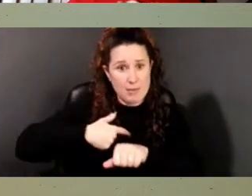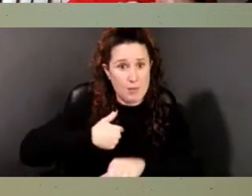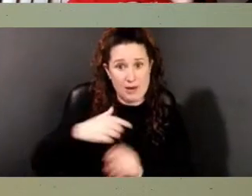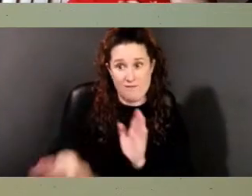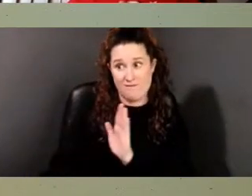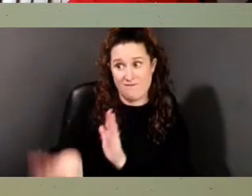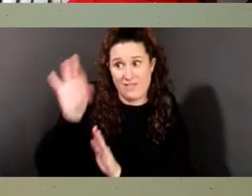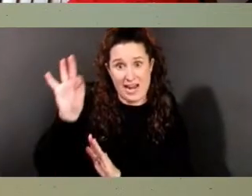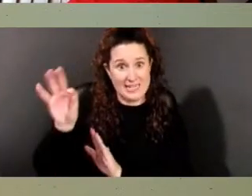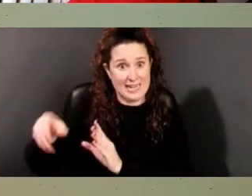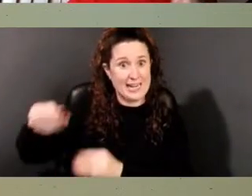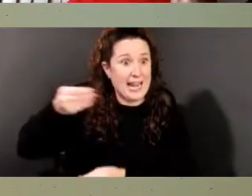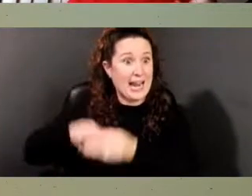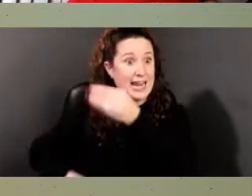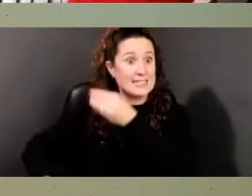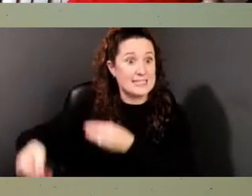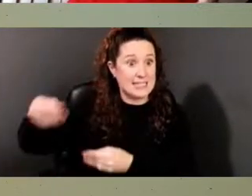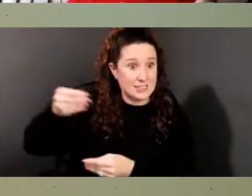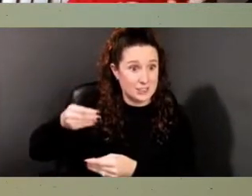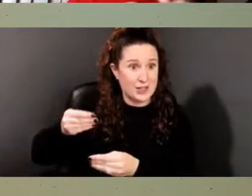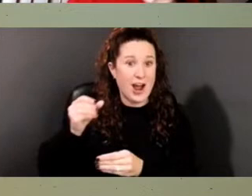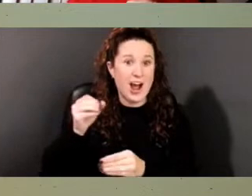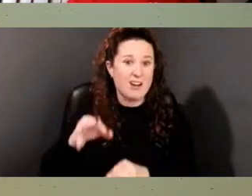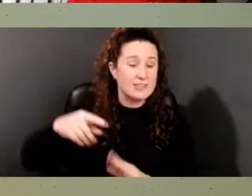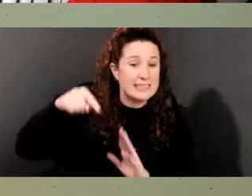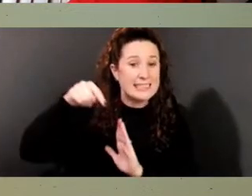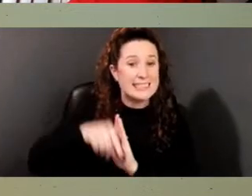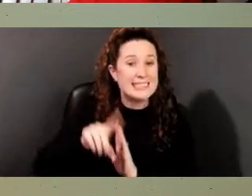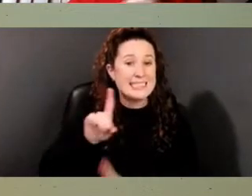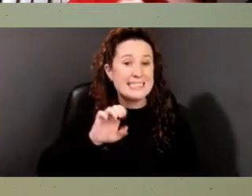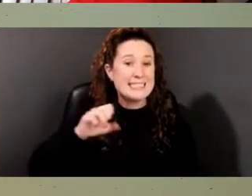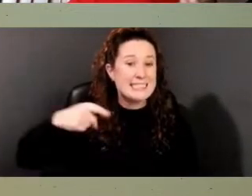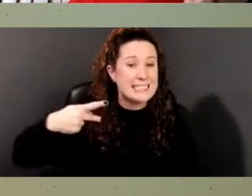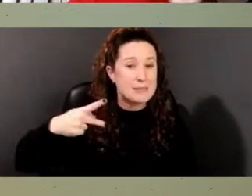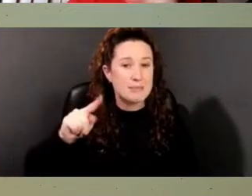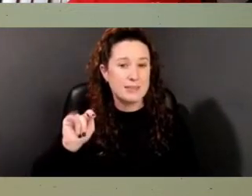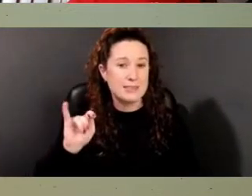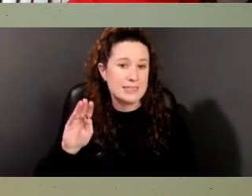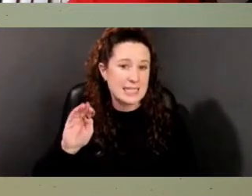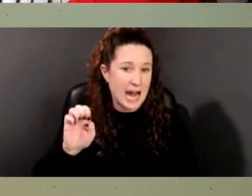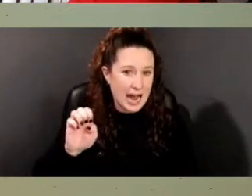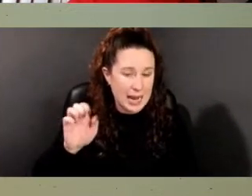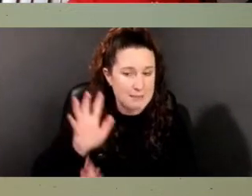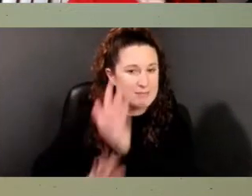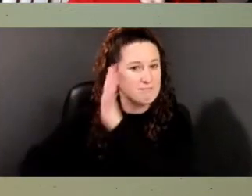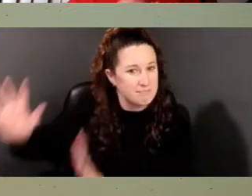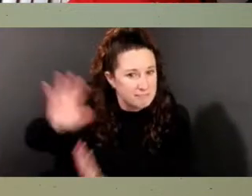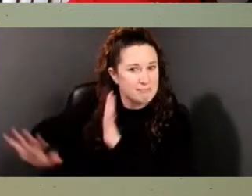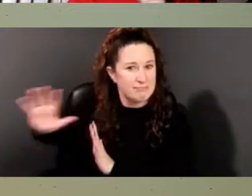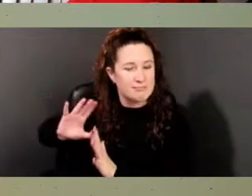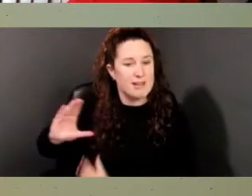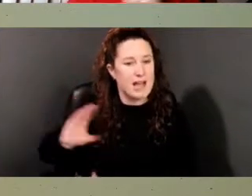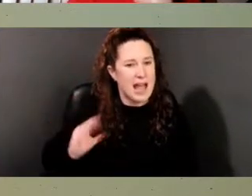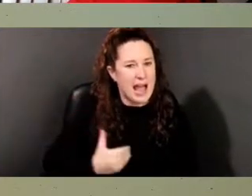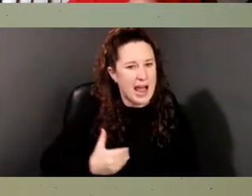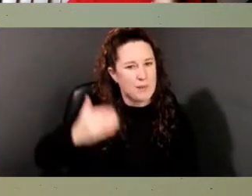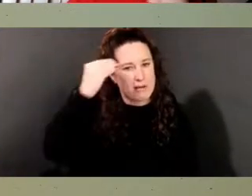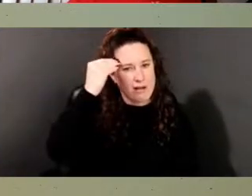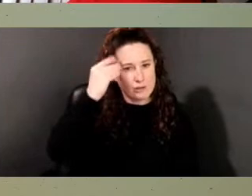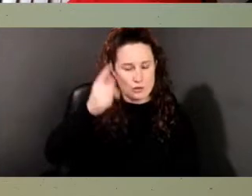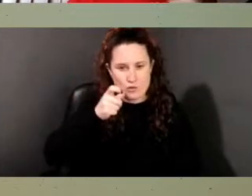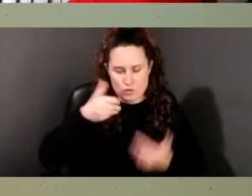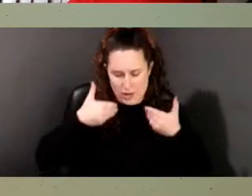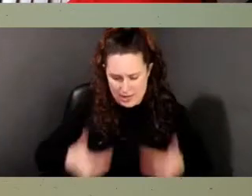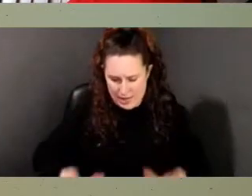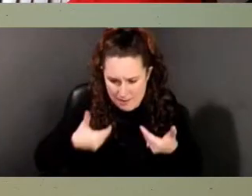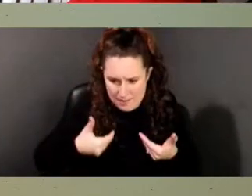of deep time. I love that phrase, our knowledge of who we were and our knowledge of how we came to